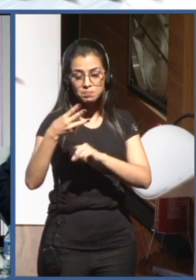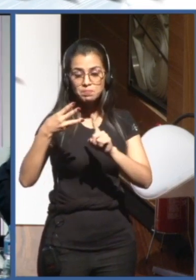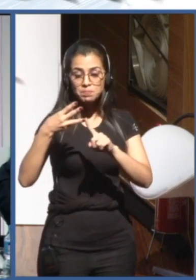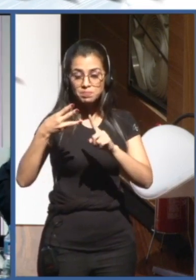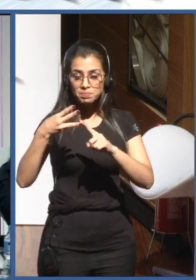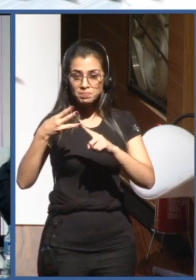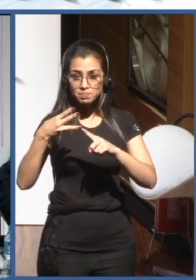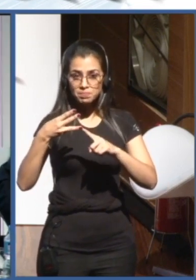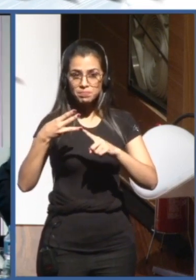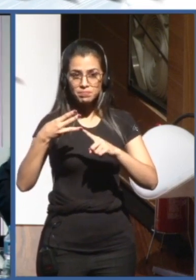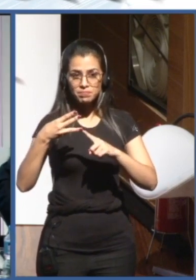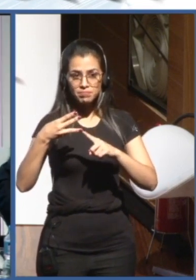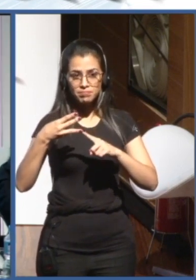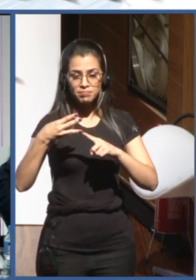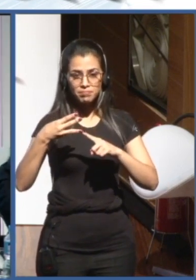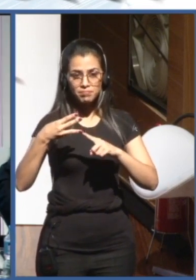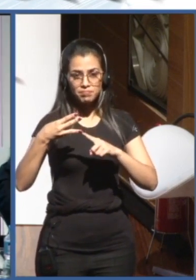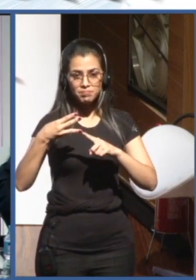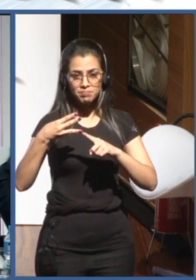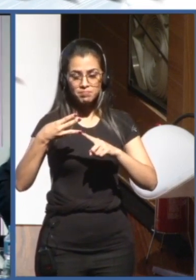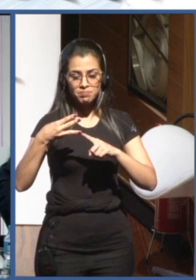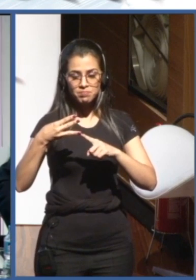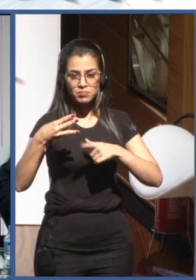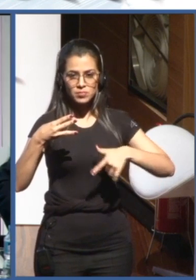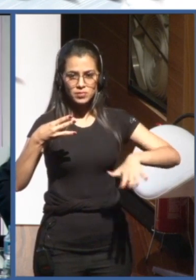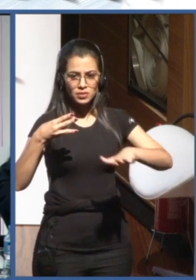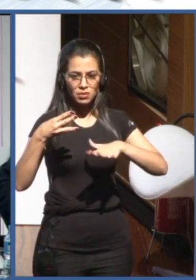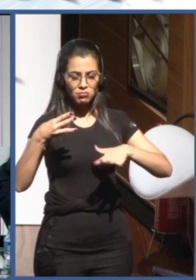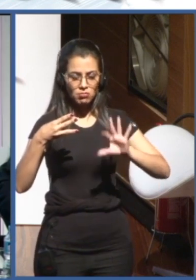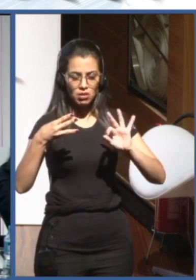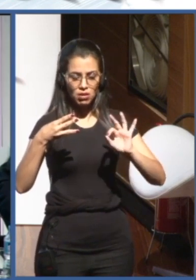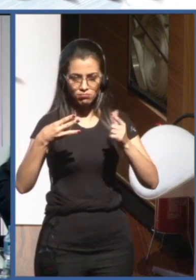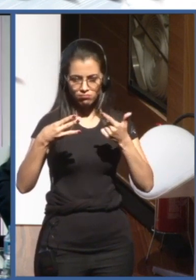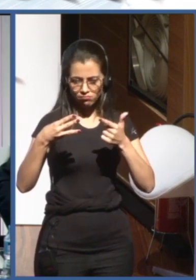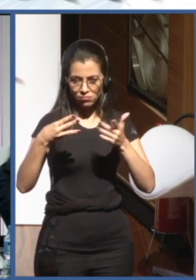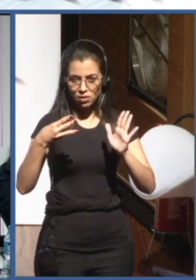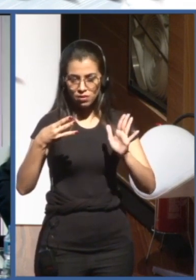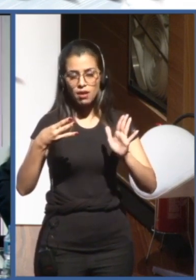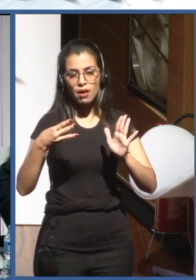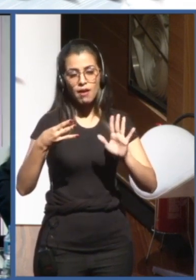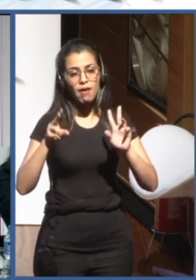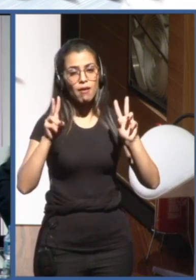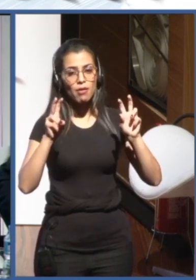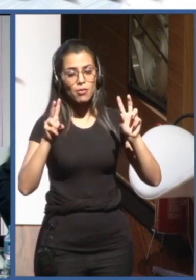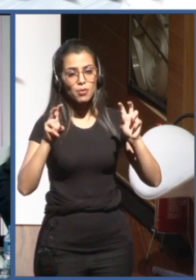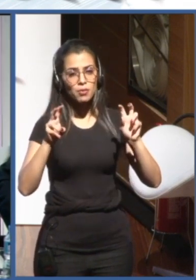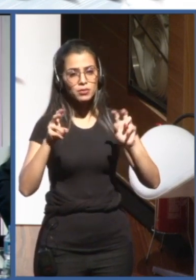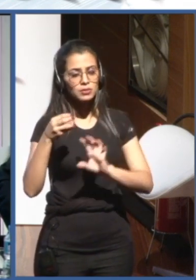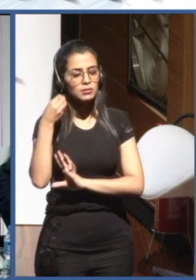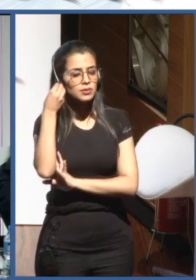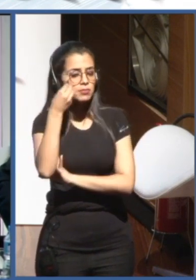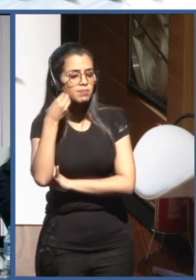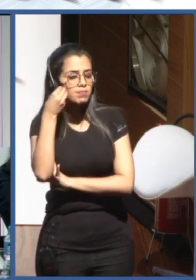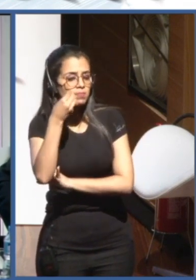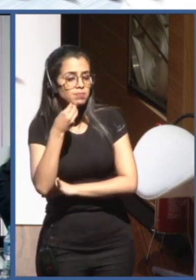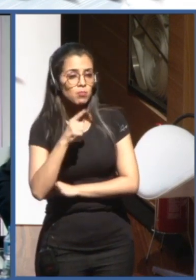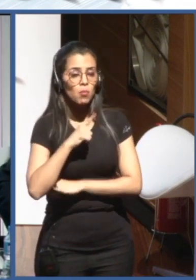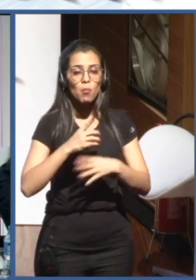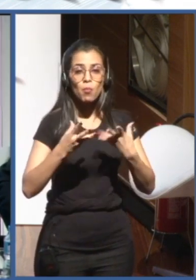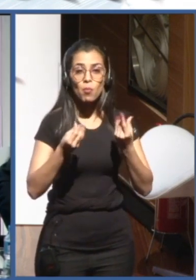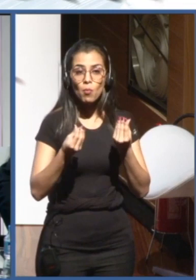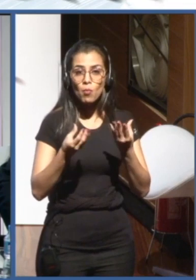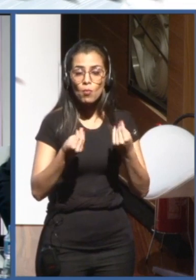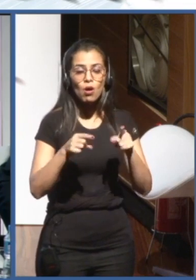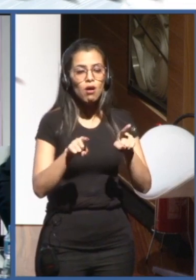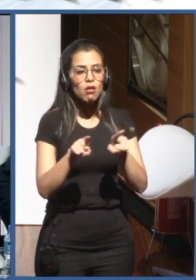high uncertainty area, where a lot of experimentation needed, innovation needed. That's where we need to provide these guardrails, you